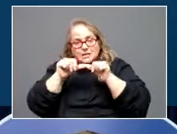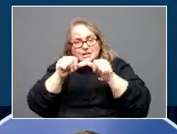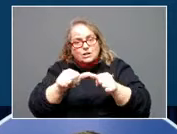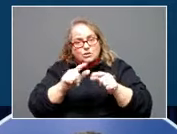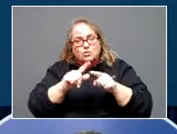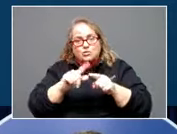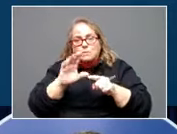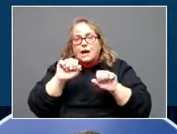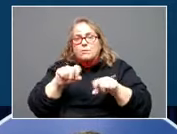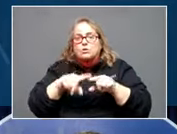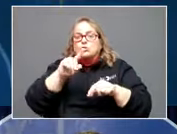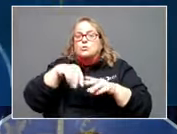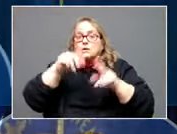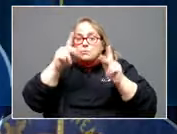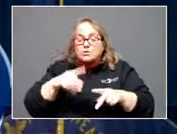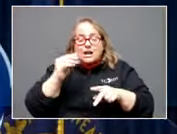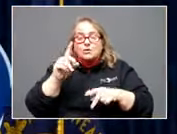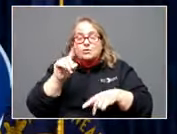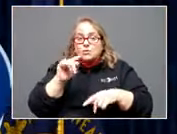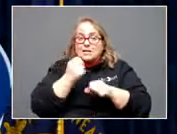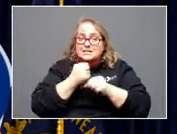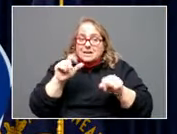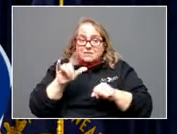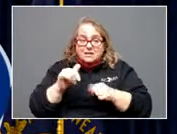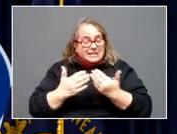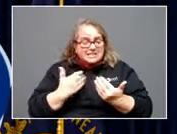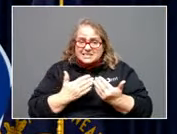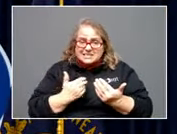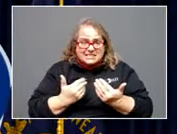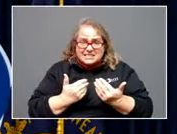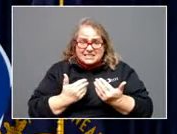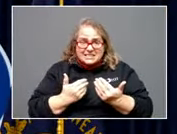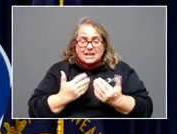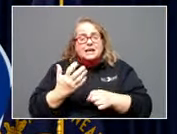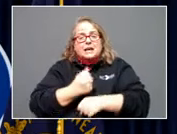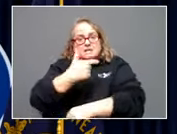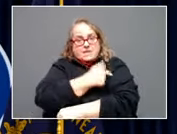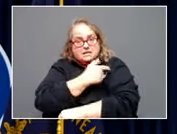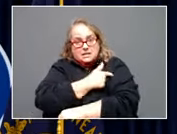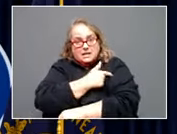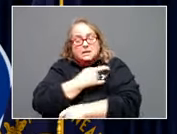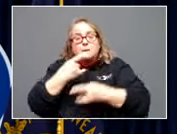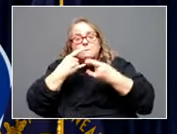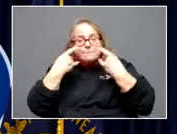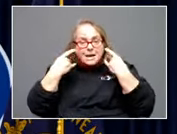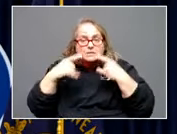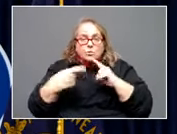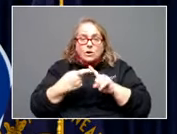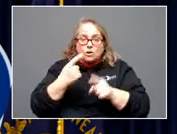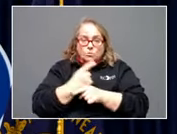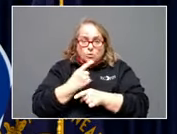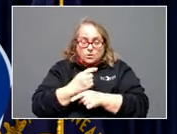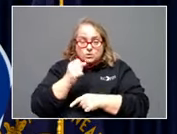in person and to do it safely. Pretty easy. Get vaccinated. Mask when appropriate. All right. So